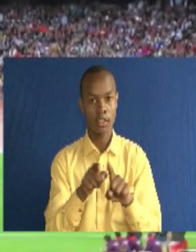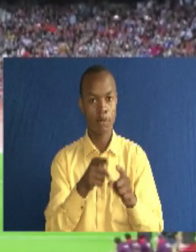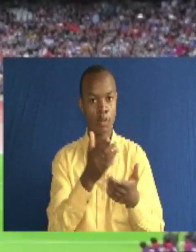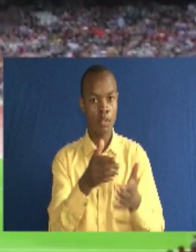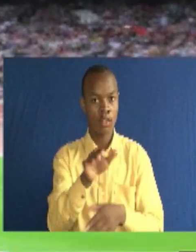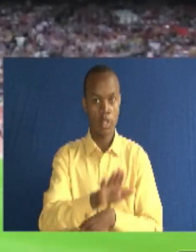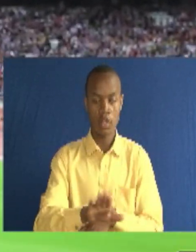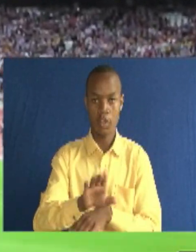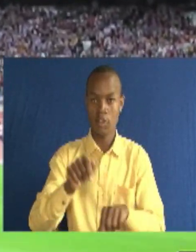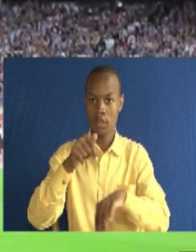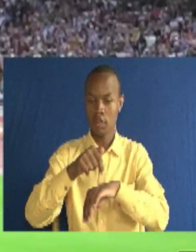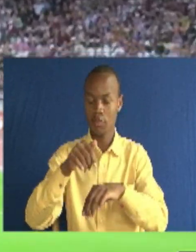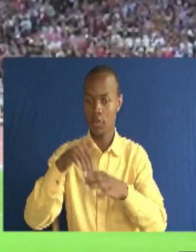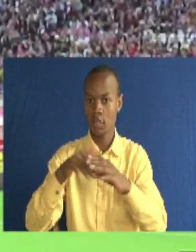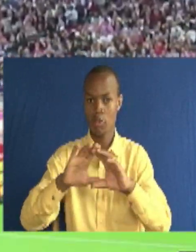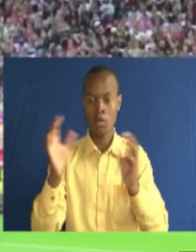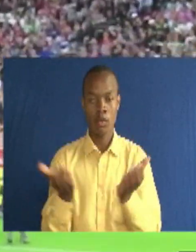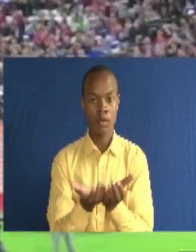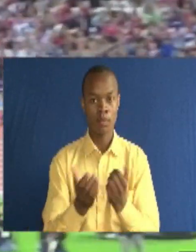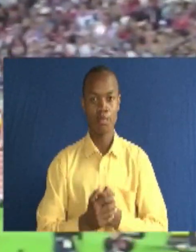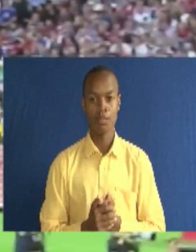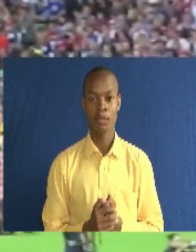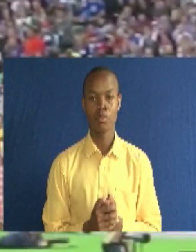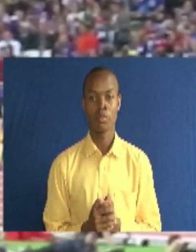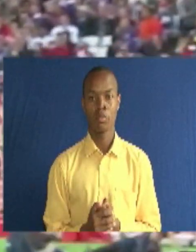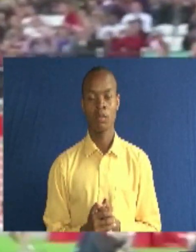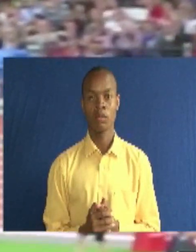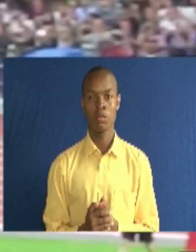confirming his place among the world's elite athletes.